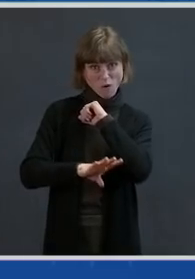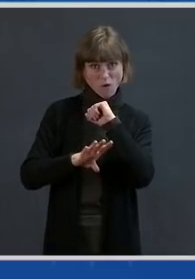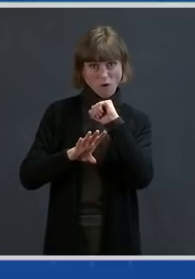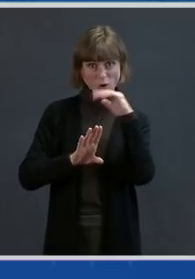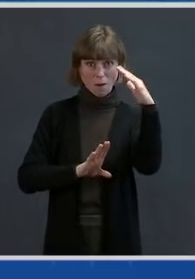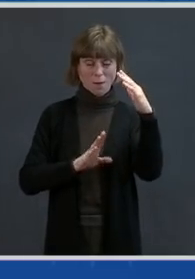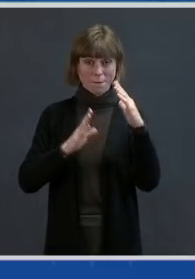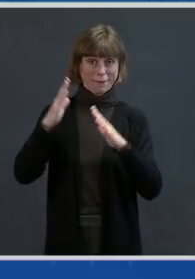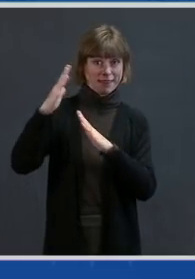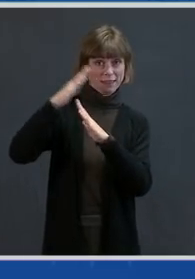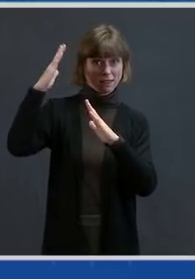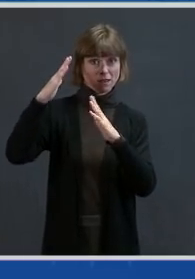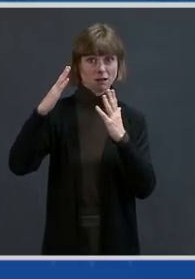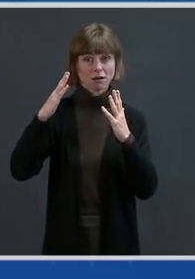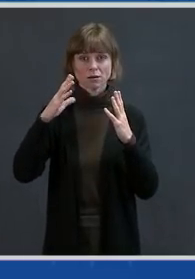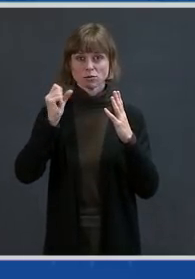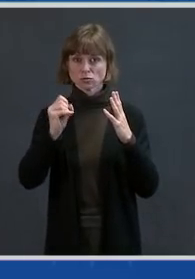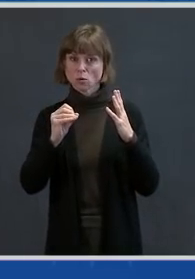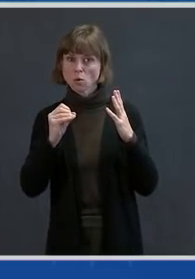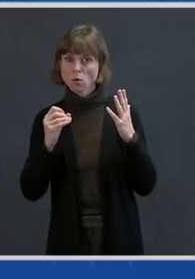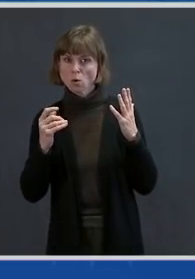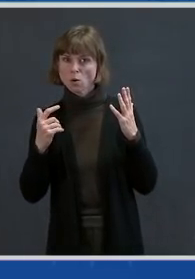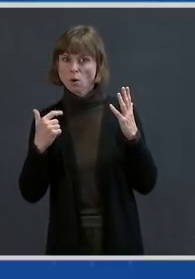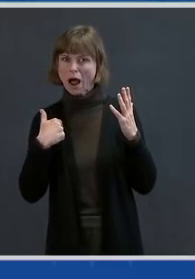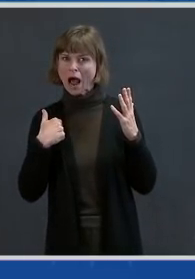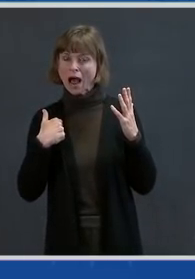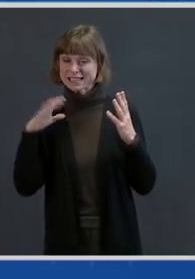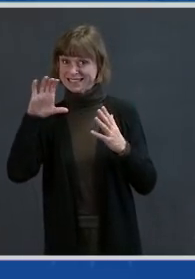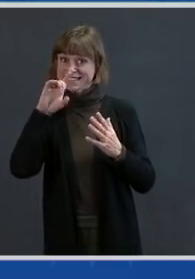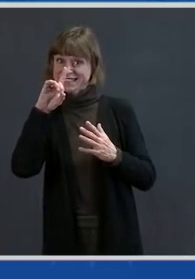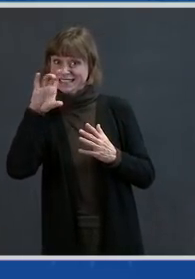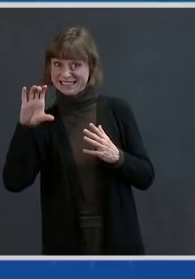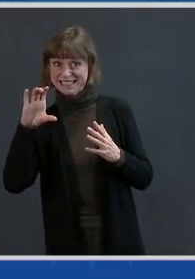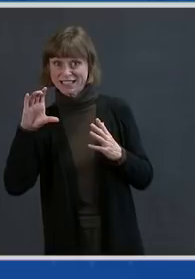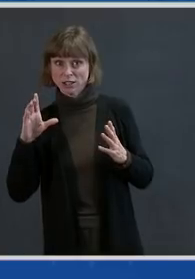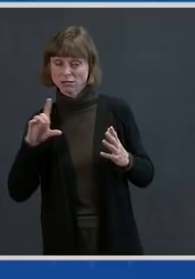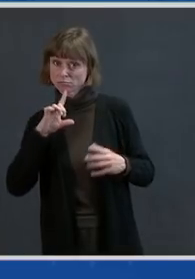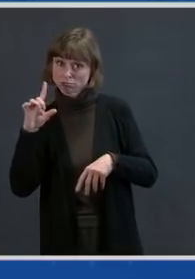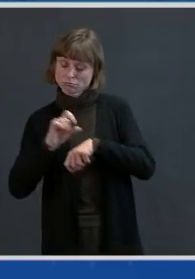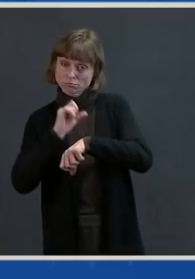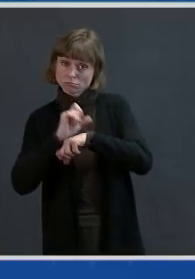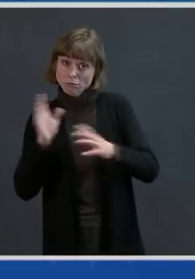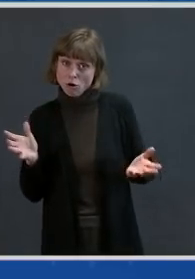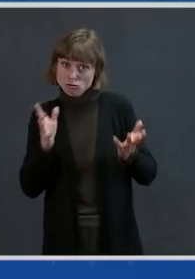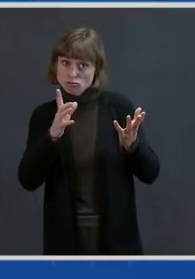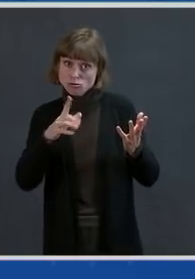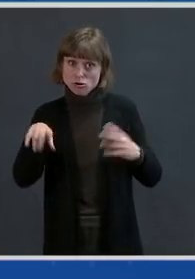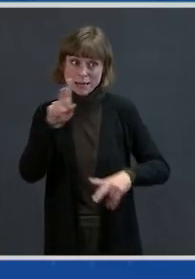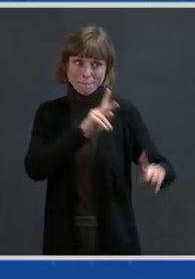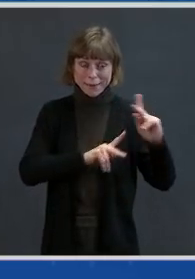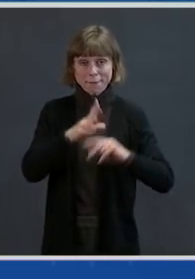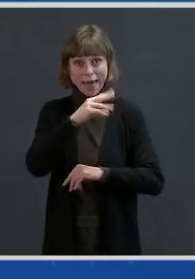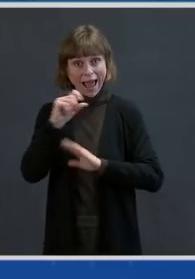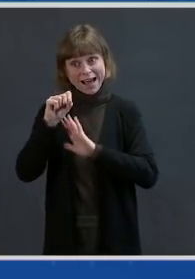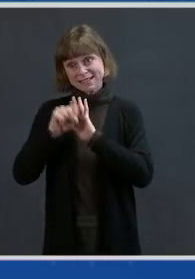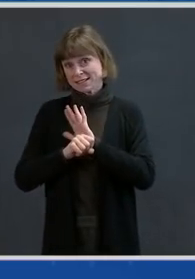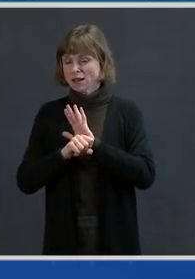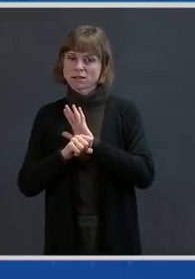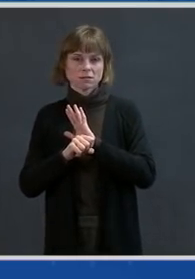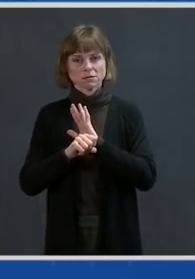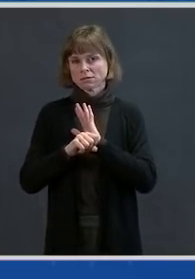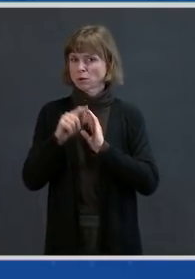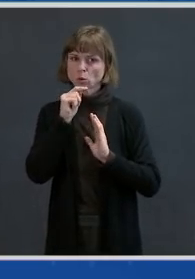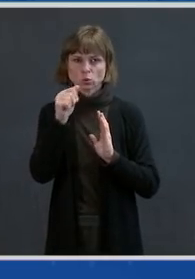really encourage people — the CDC would really encourage people and states to not expand and release restrictions.